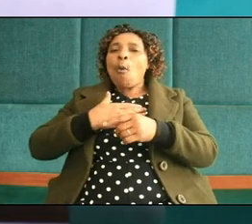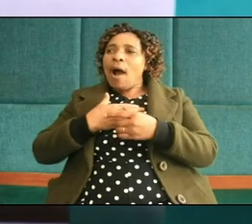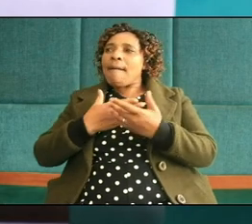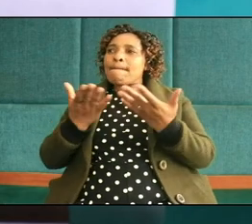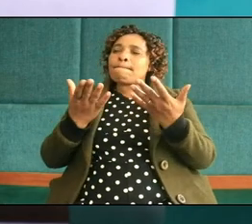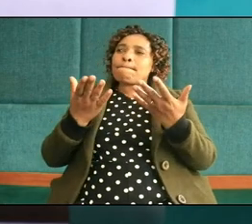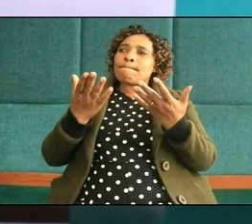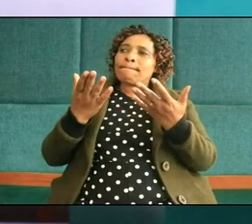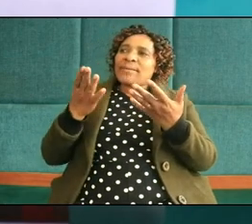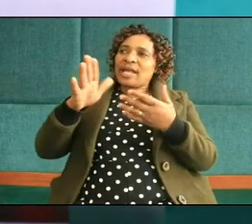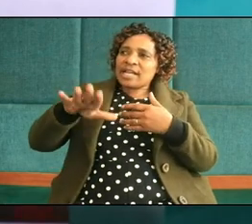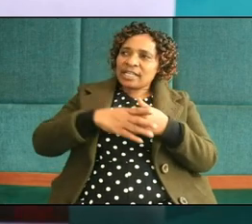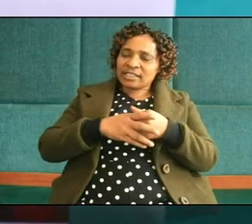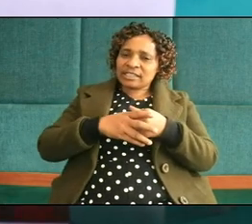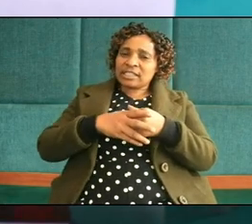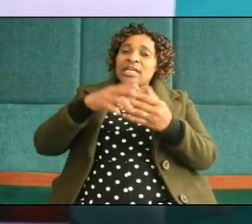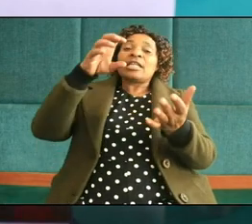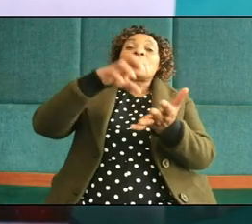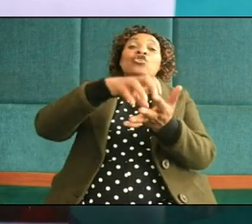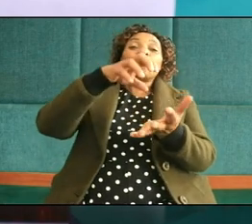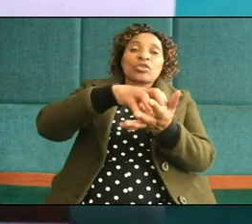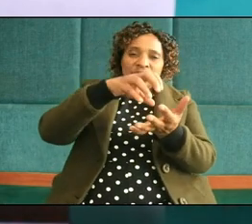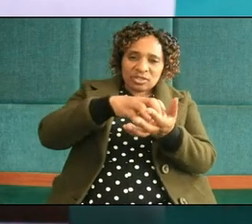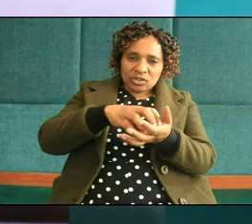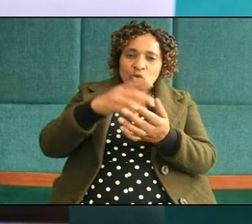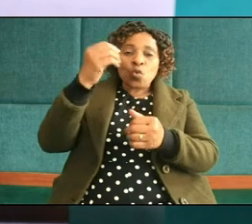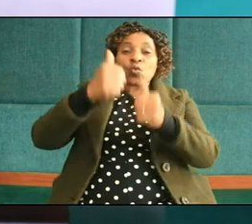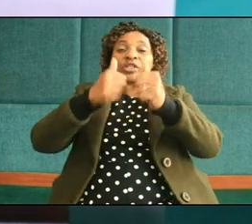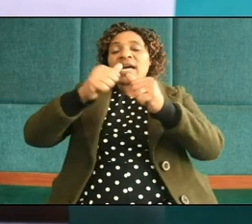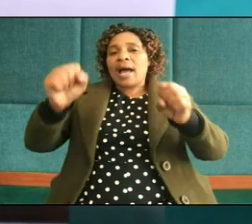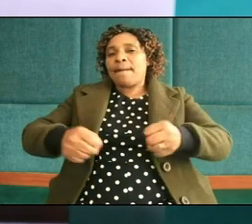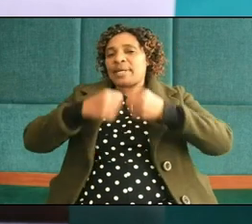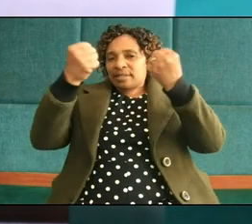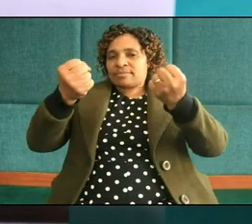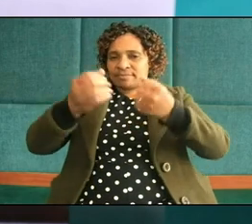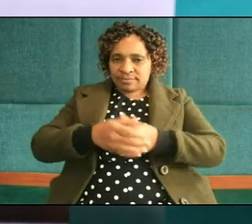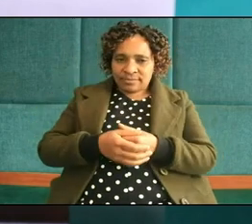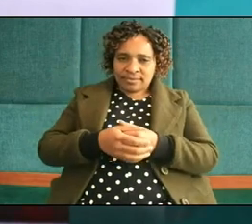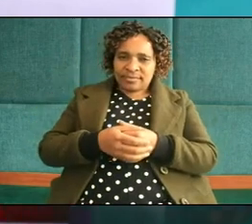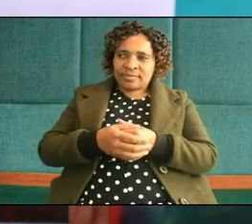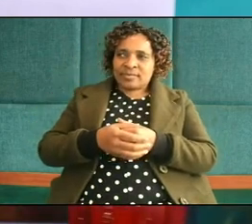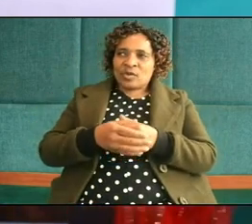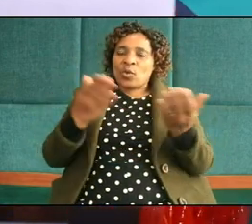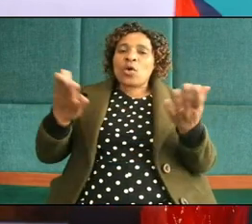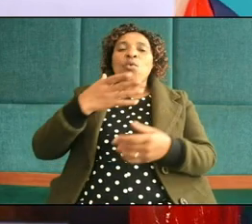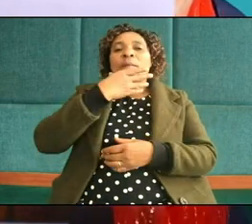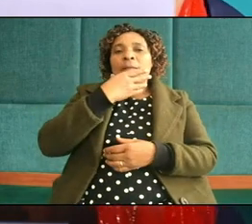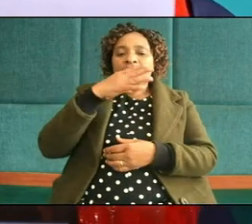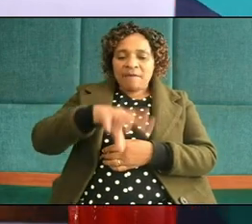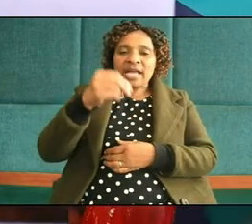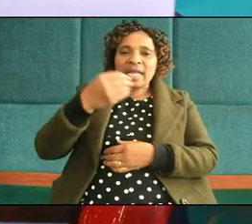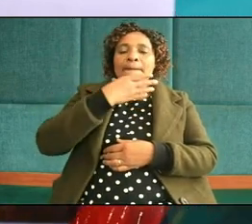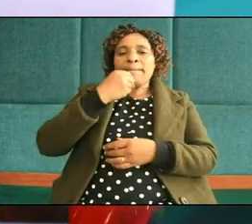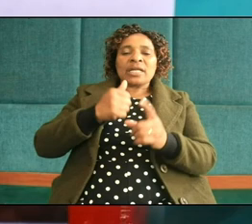bad situations are happening where you find men being